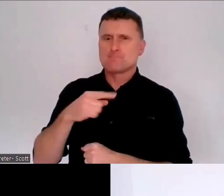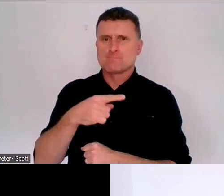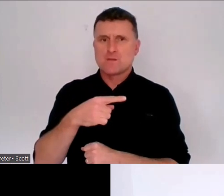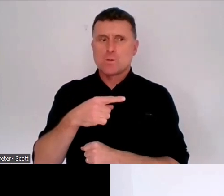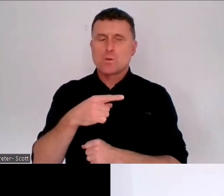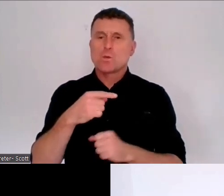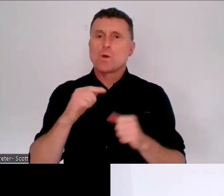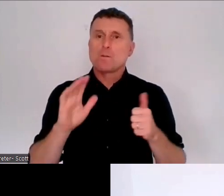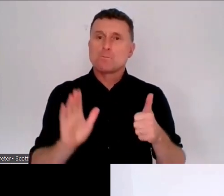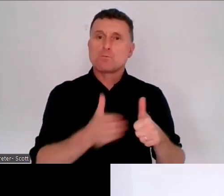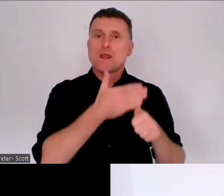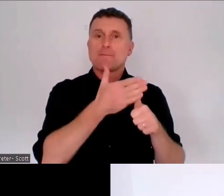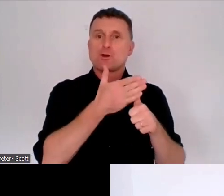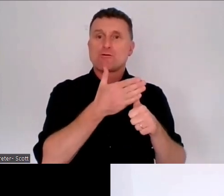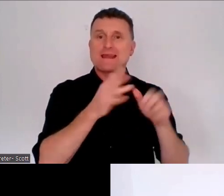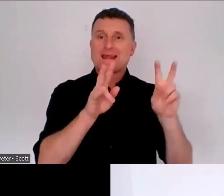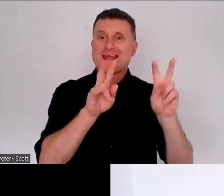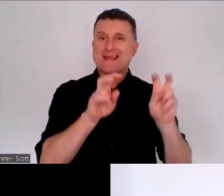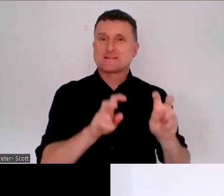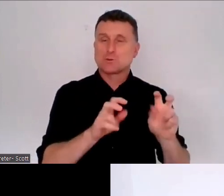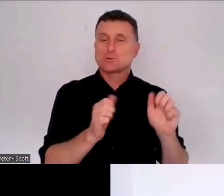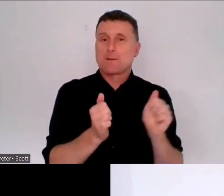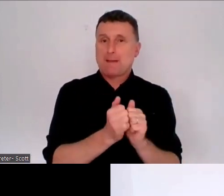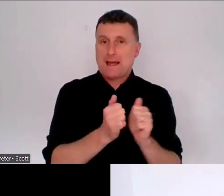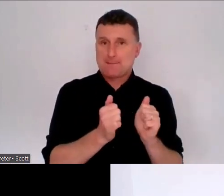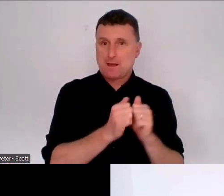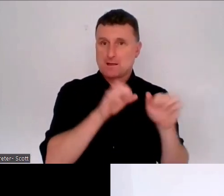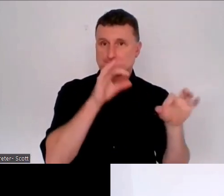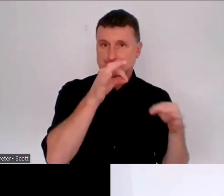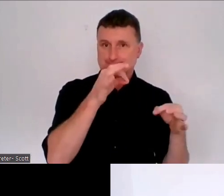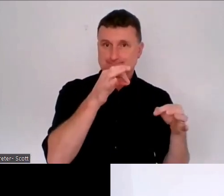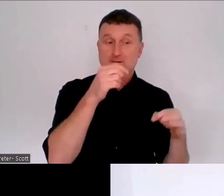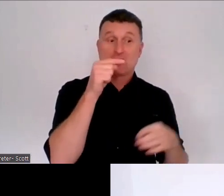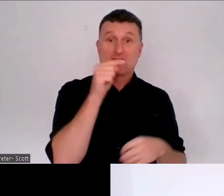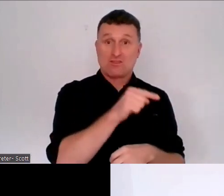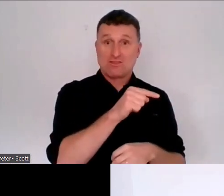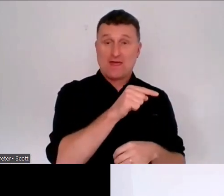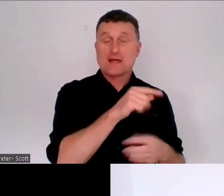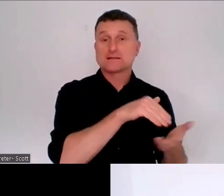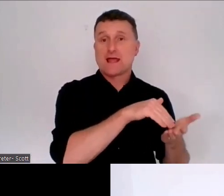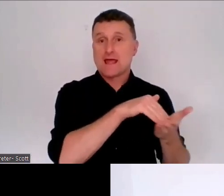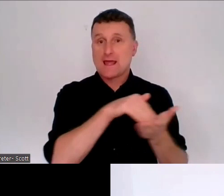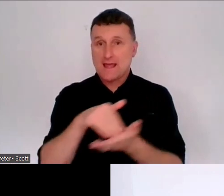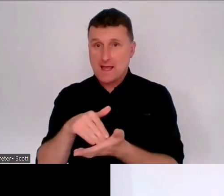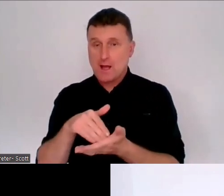preliminary issues paper to support this round of consultation.